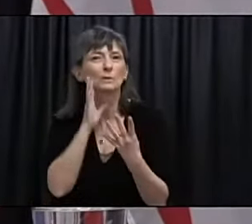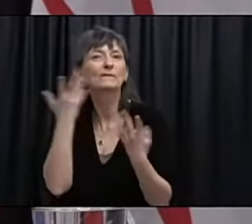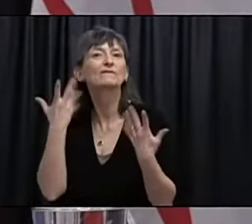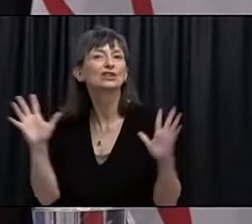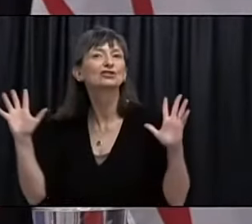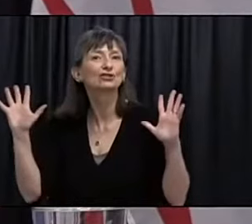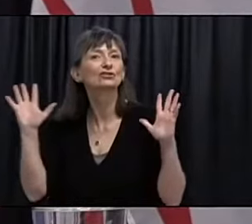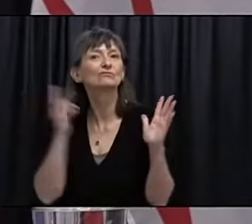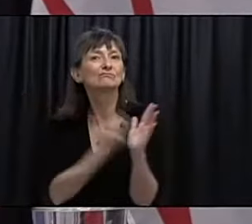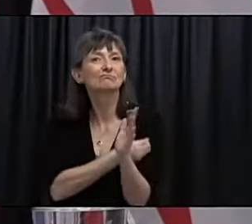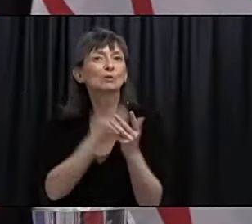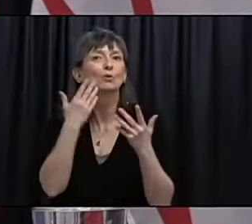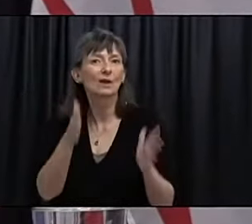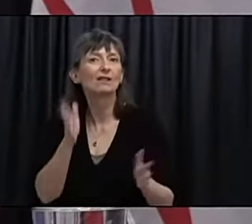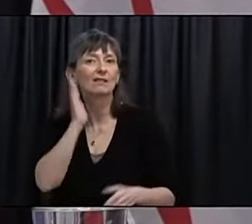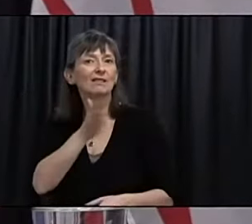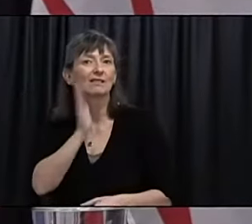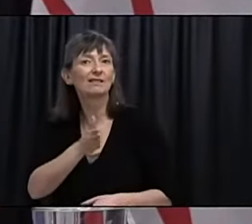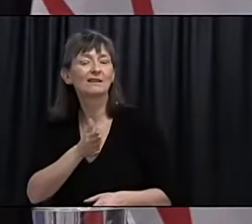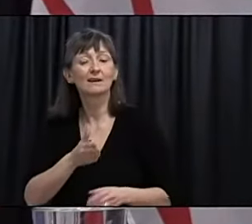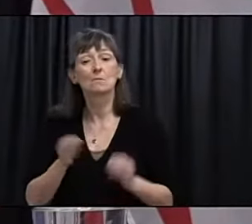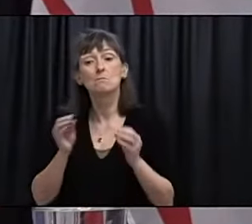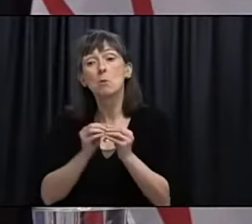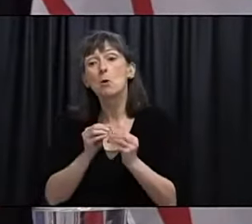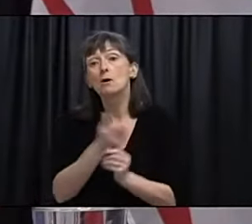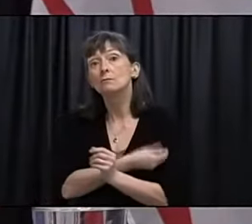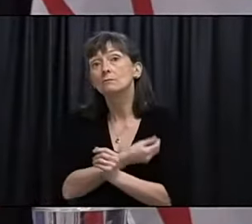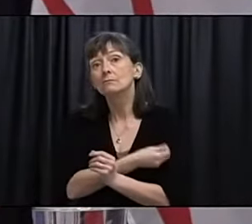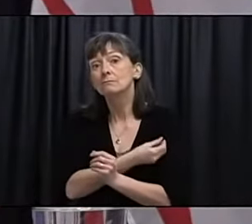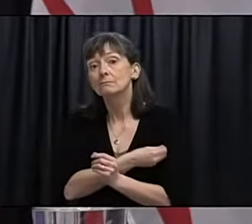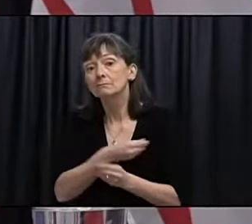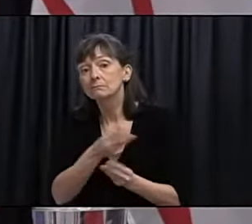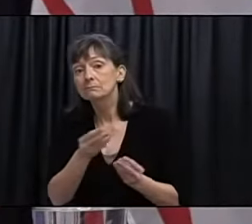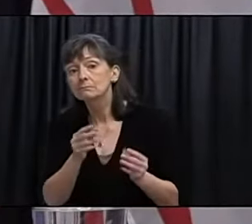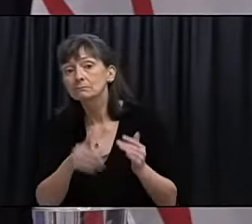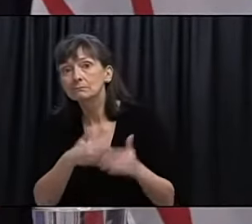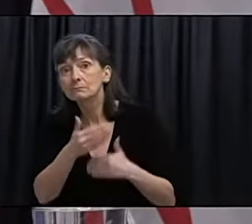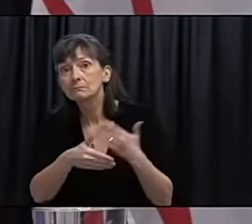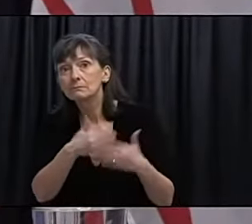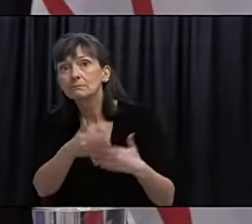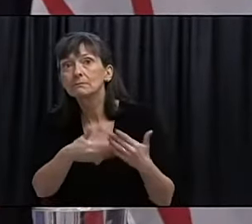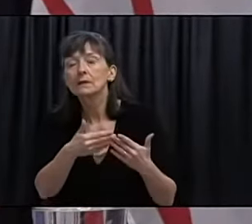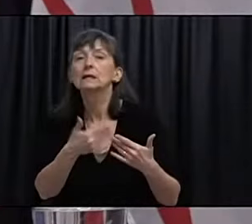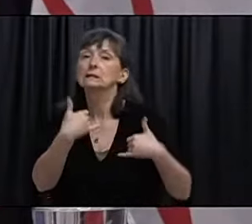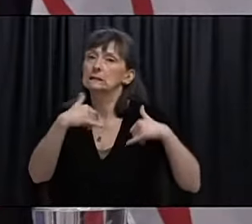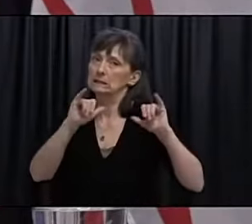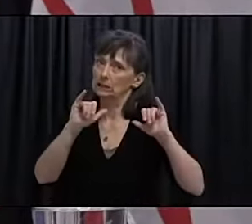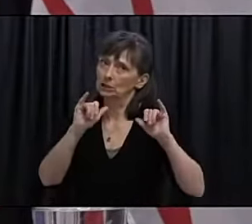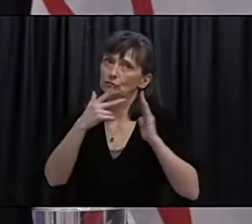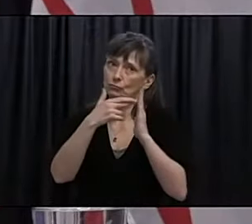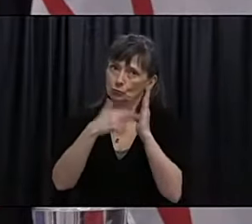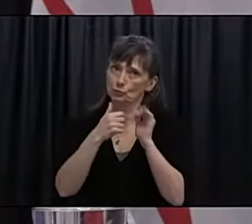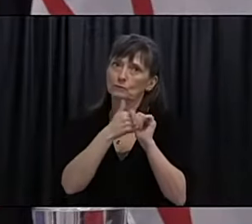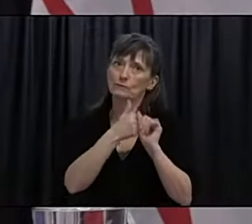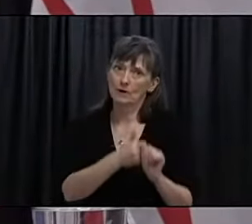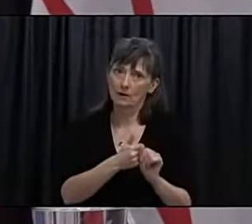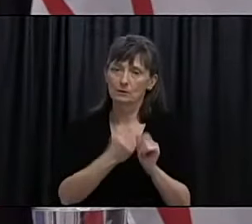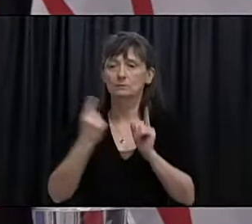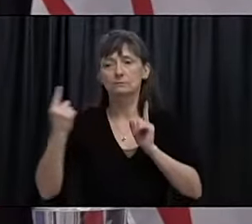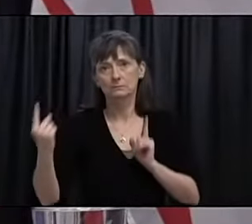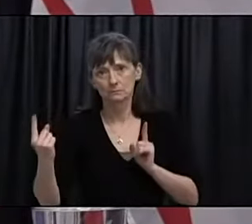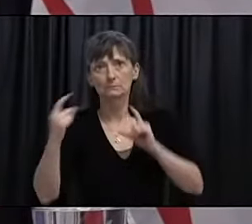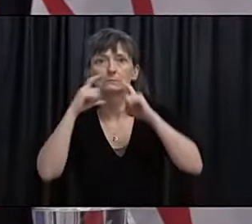It's important to know that as more and more people get vaccinated they still need to abide by the public health measures and respect social